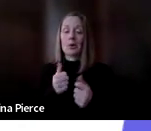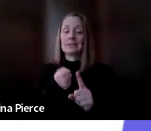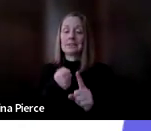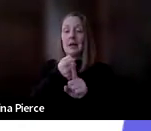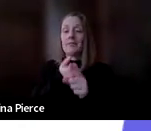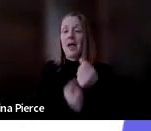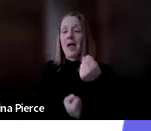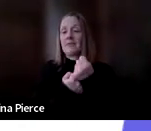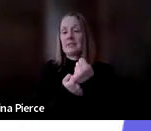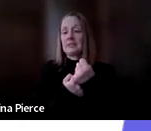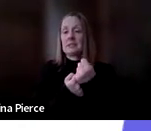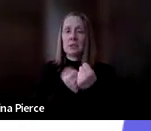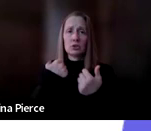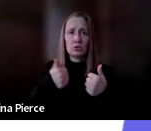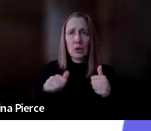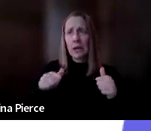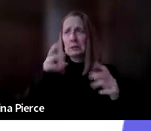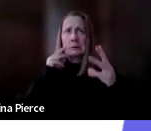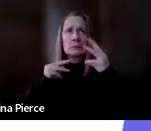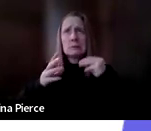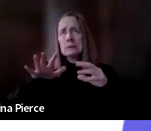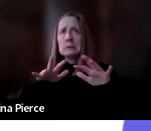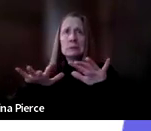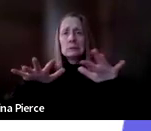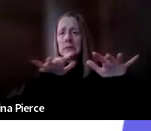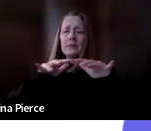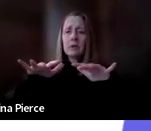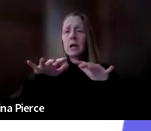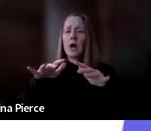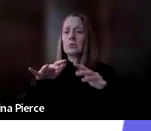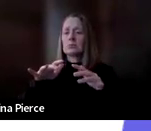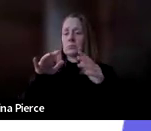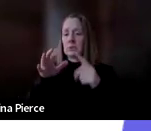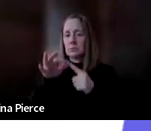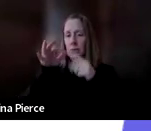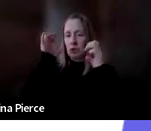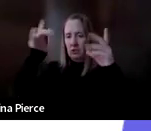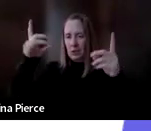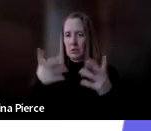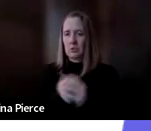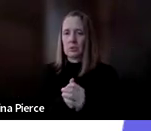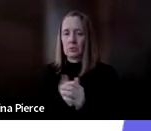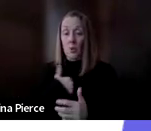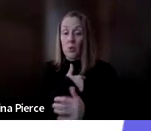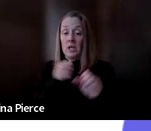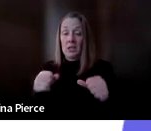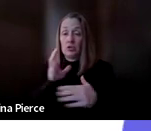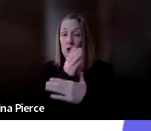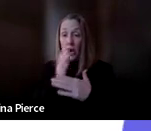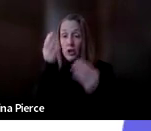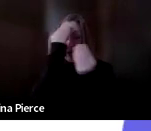special education so we can share that information out and let families be more impactful.